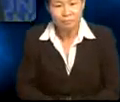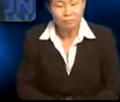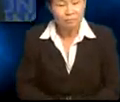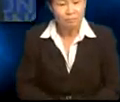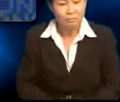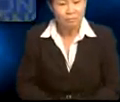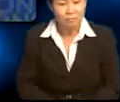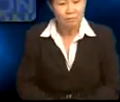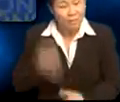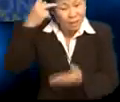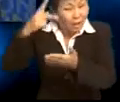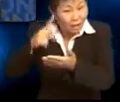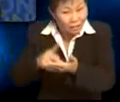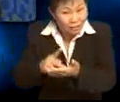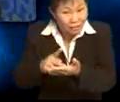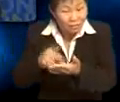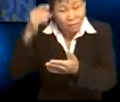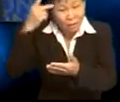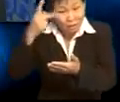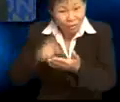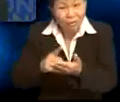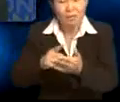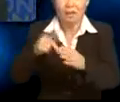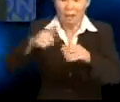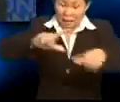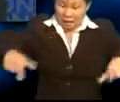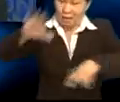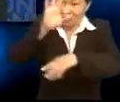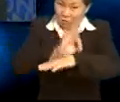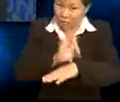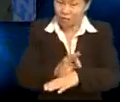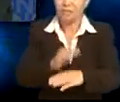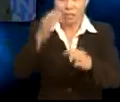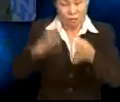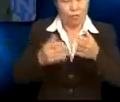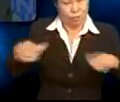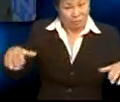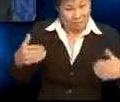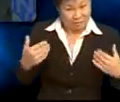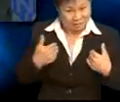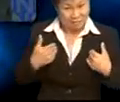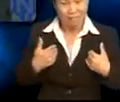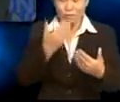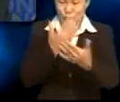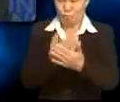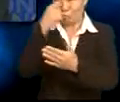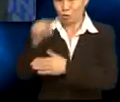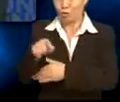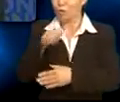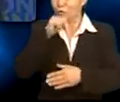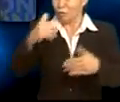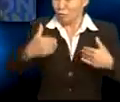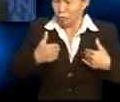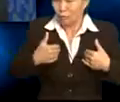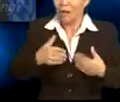Did you identify the language functions? If you did, good for you. But if you did not, let me help you out.